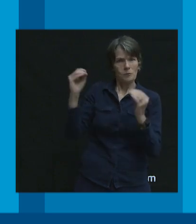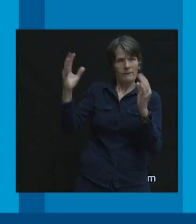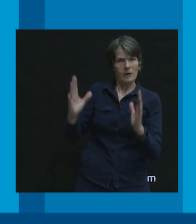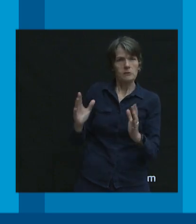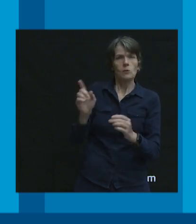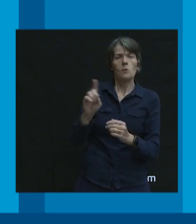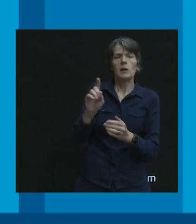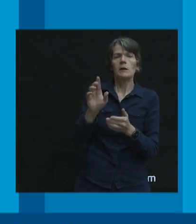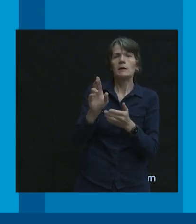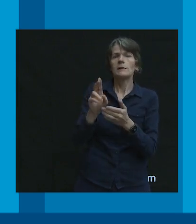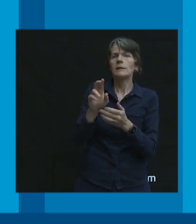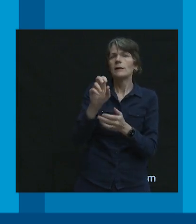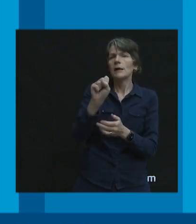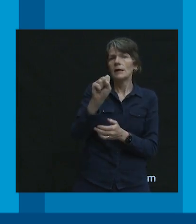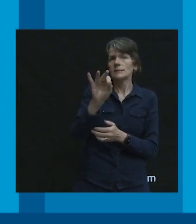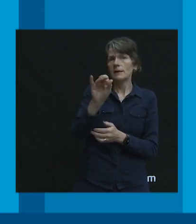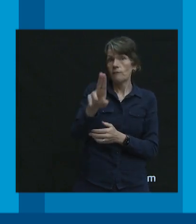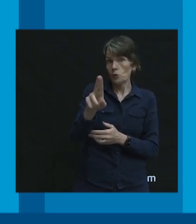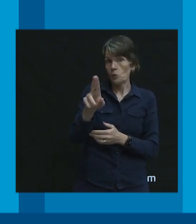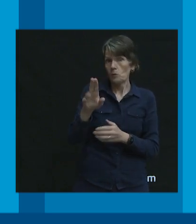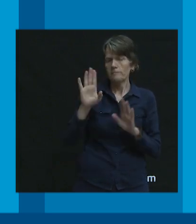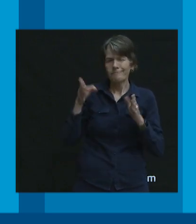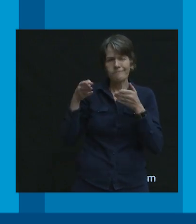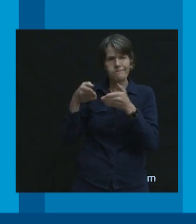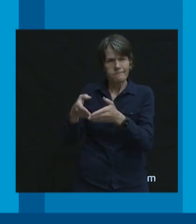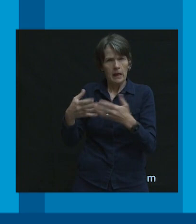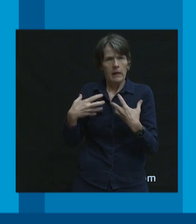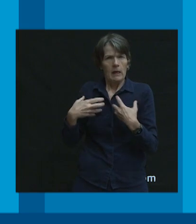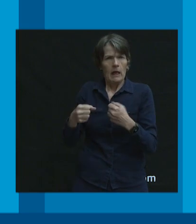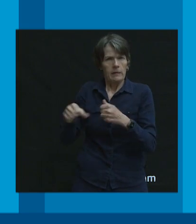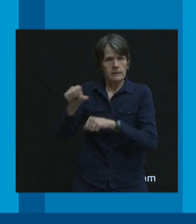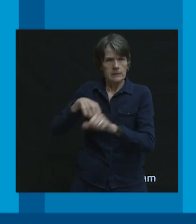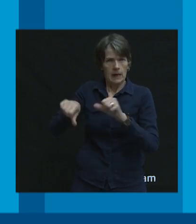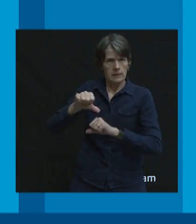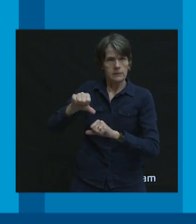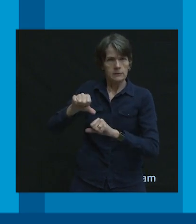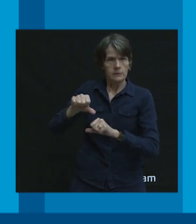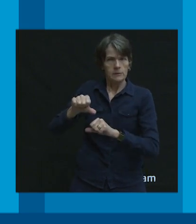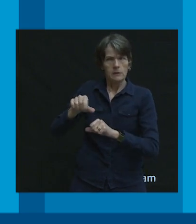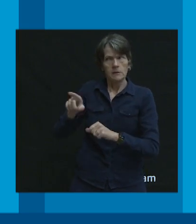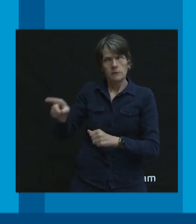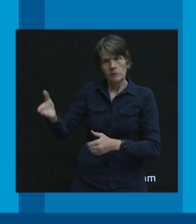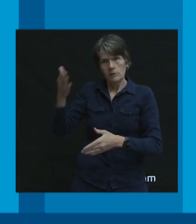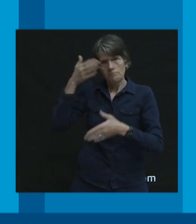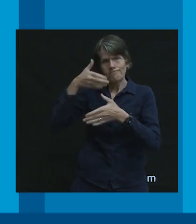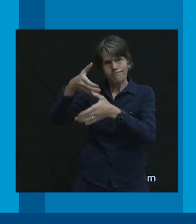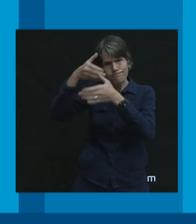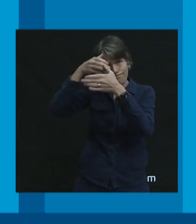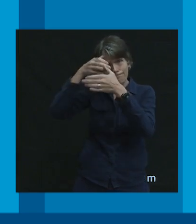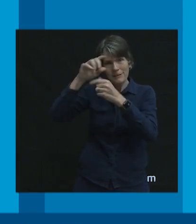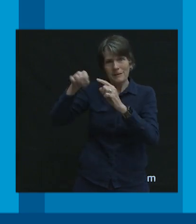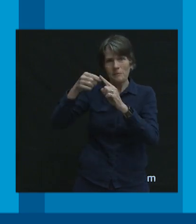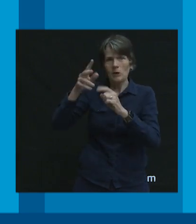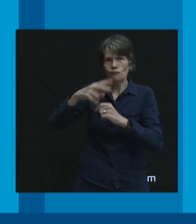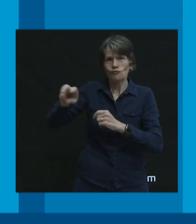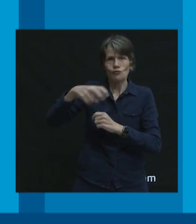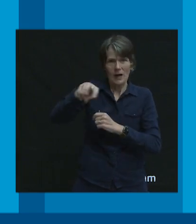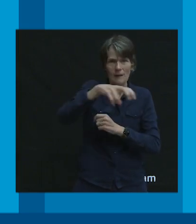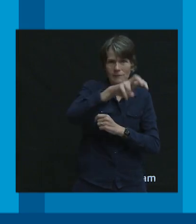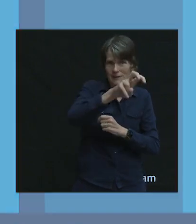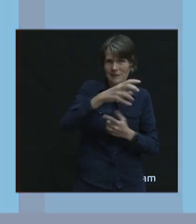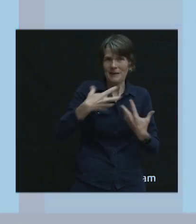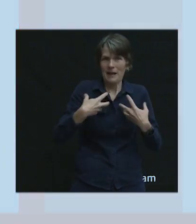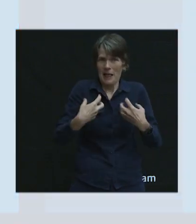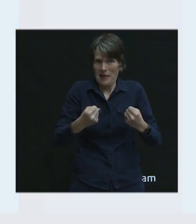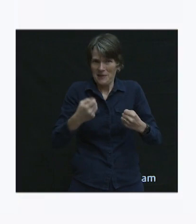SFU in health science. And believe me, she knows a little bit about active travel and what's healthy